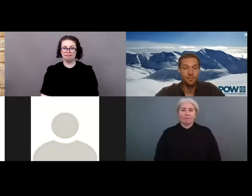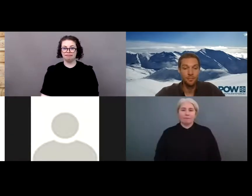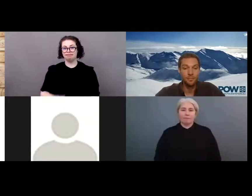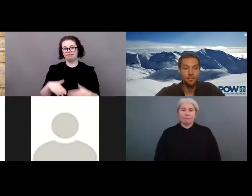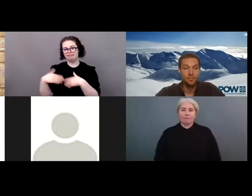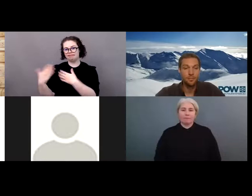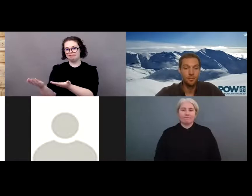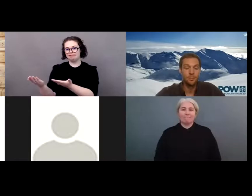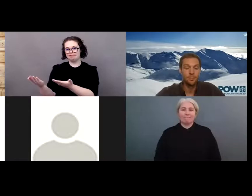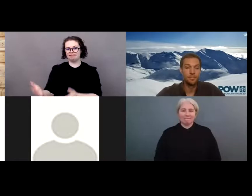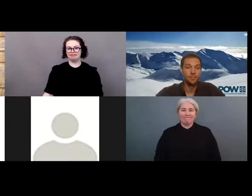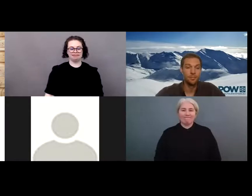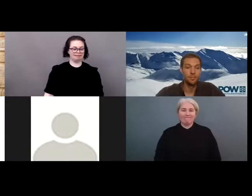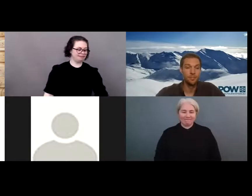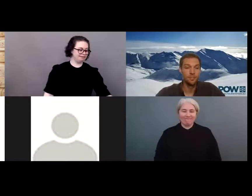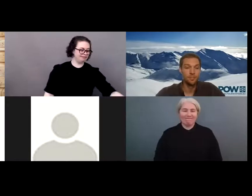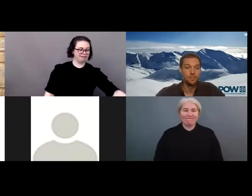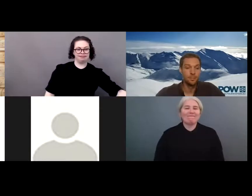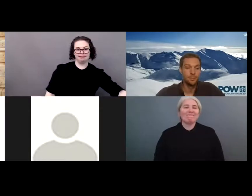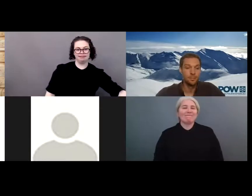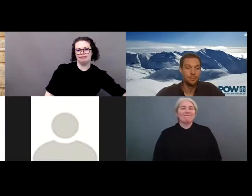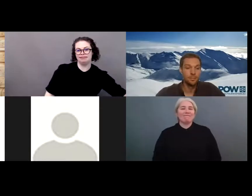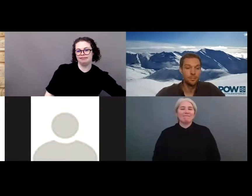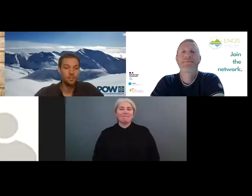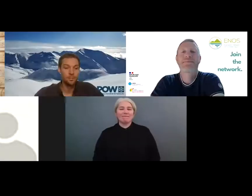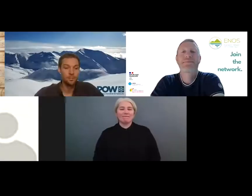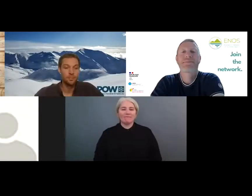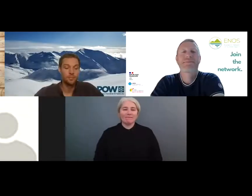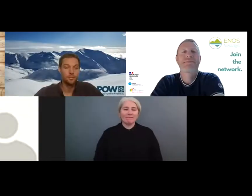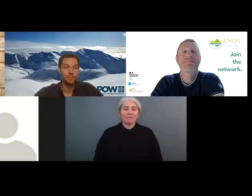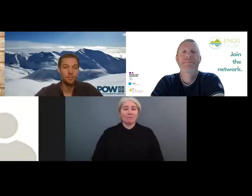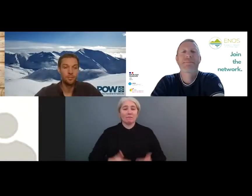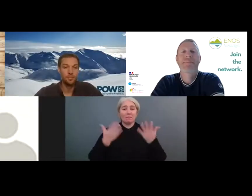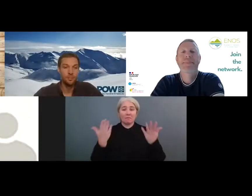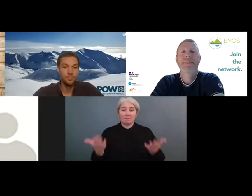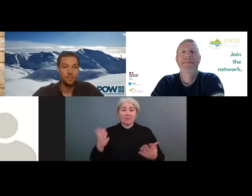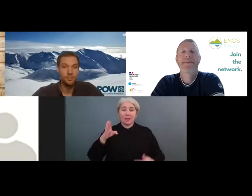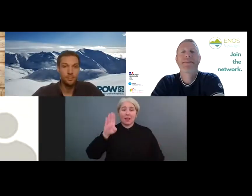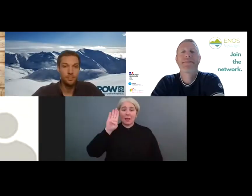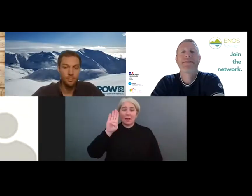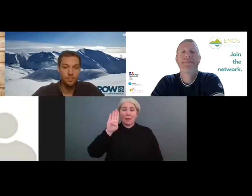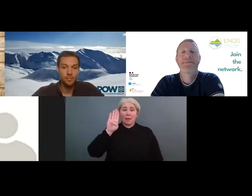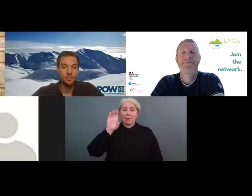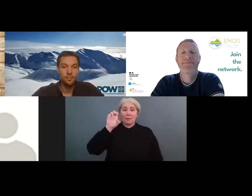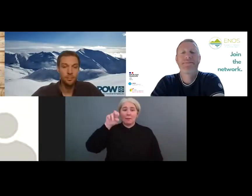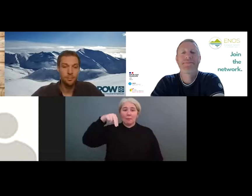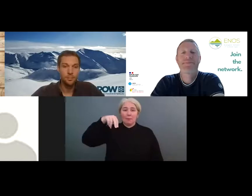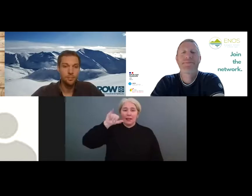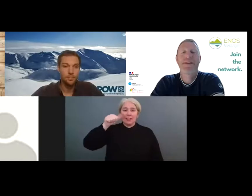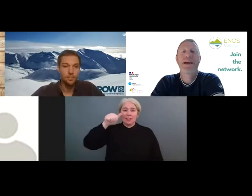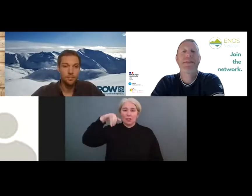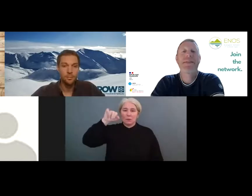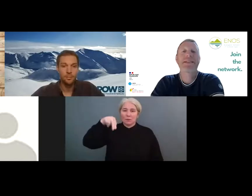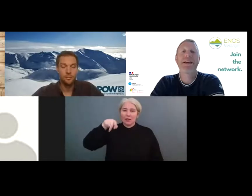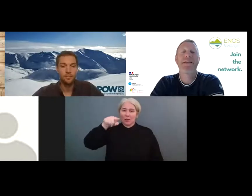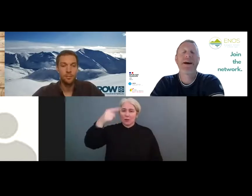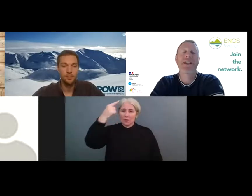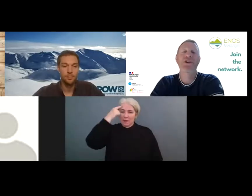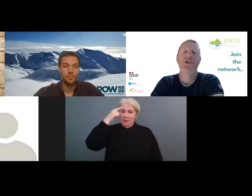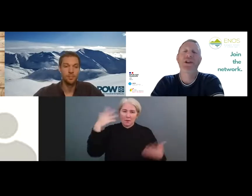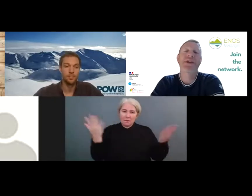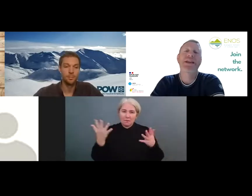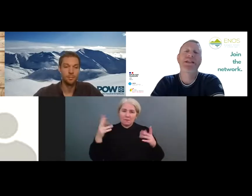Benjamin Billet, if you can give us your view of the current situation of outdoor sports. Yeah, thanks.